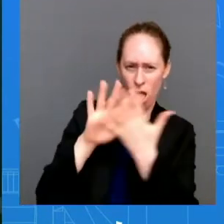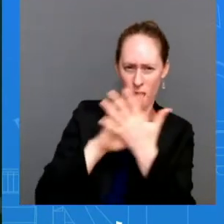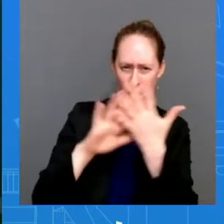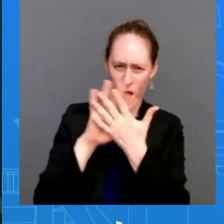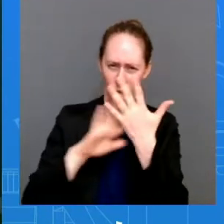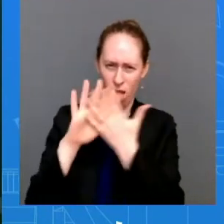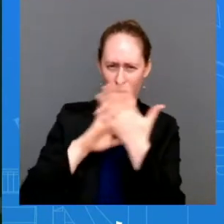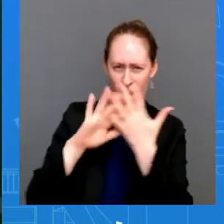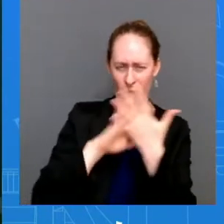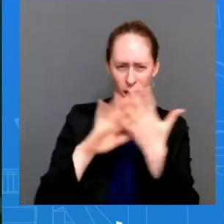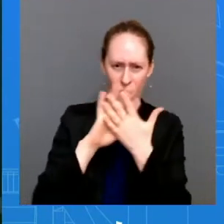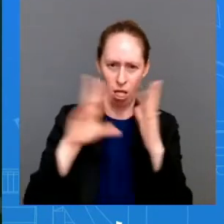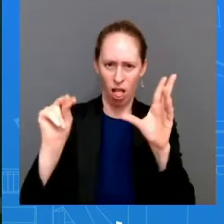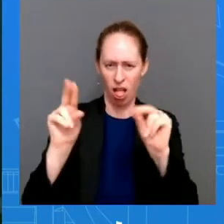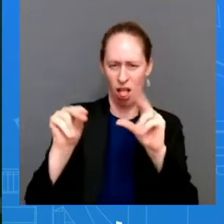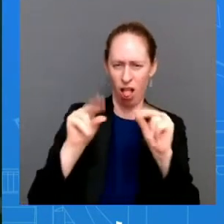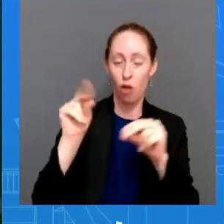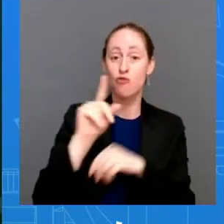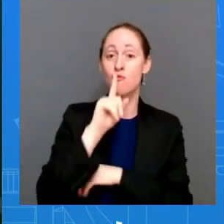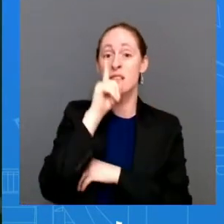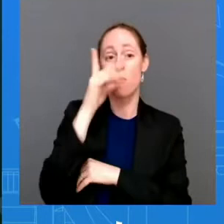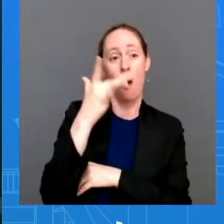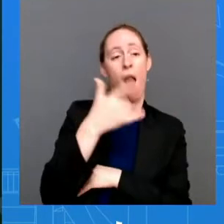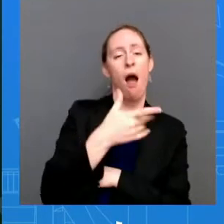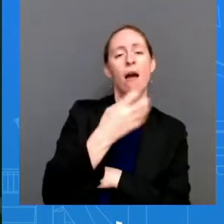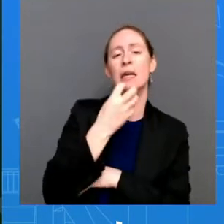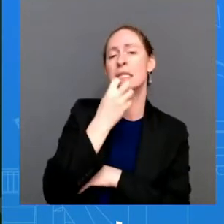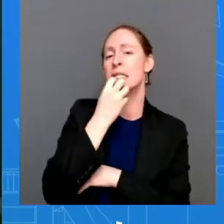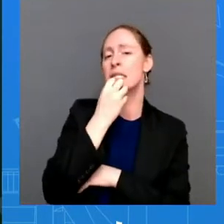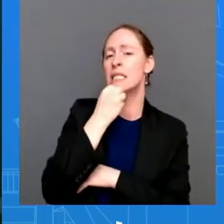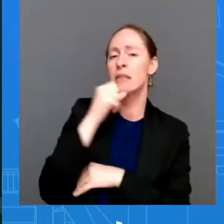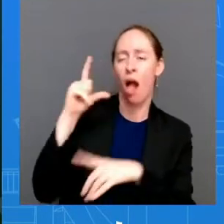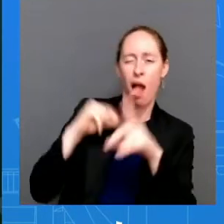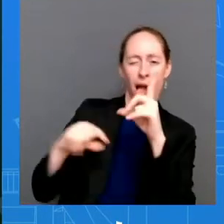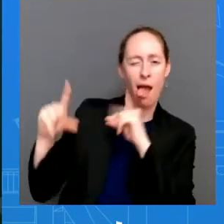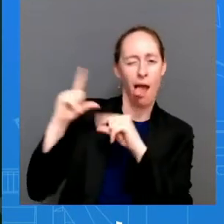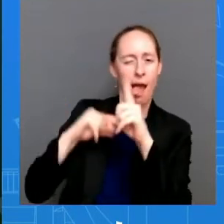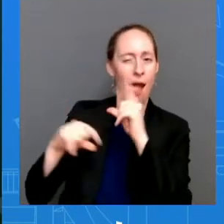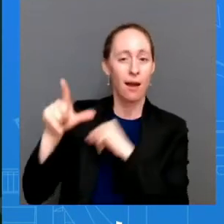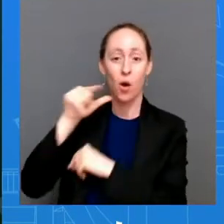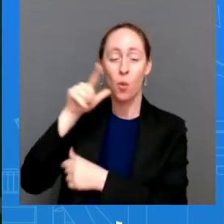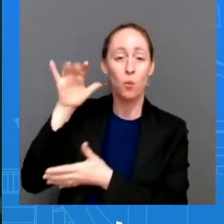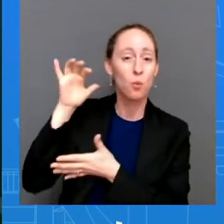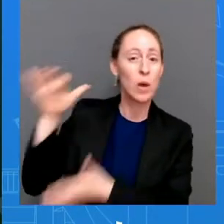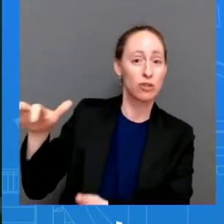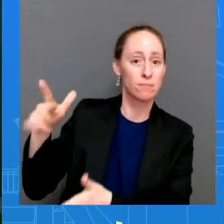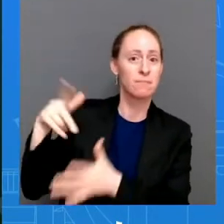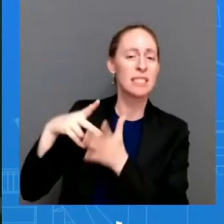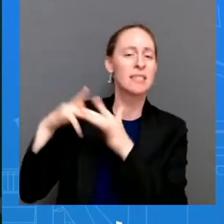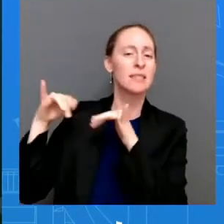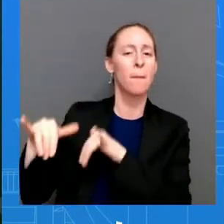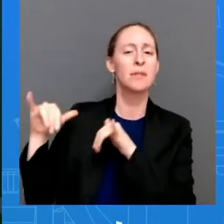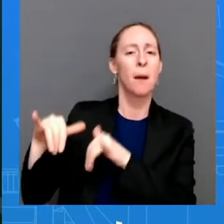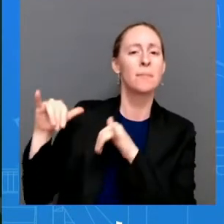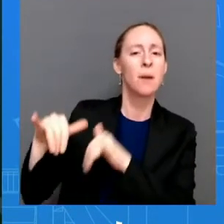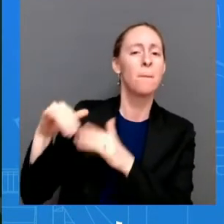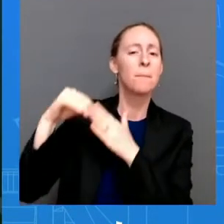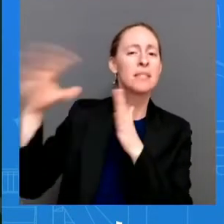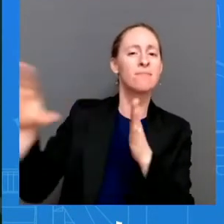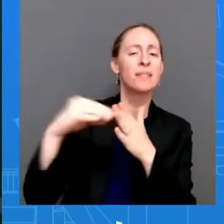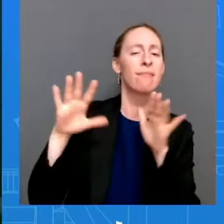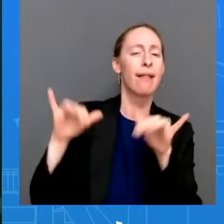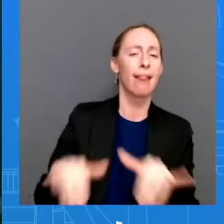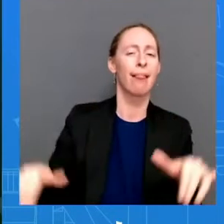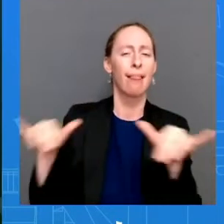inflation larry summers tim geithner jack lou hank paulson and rob